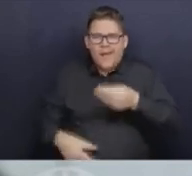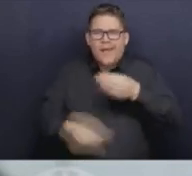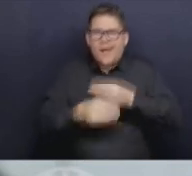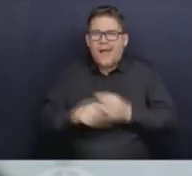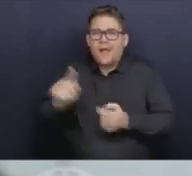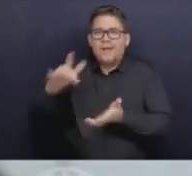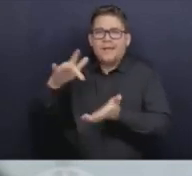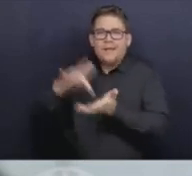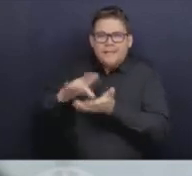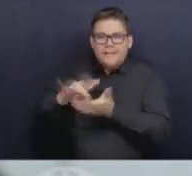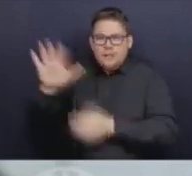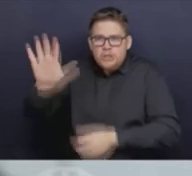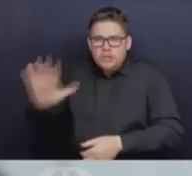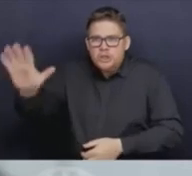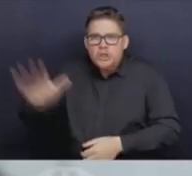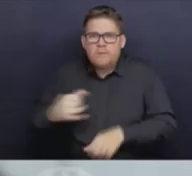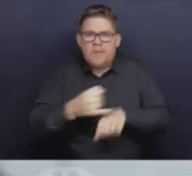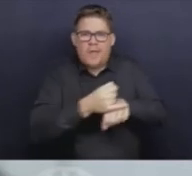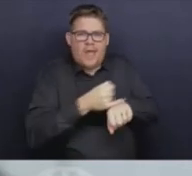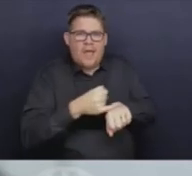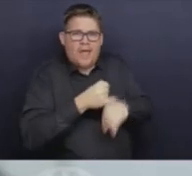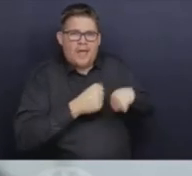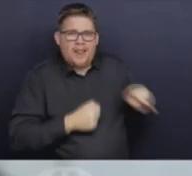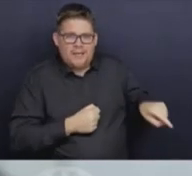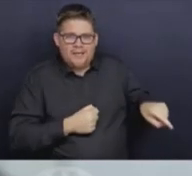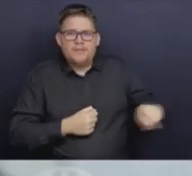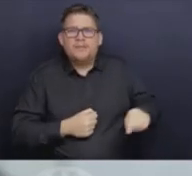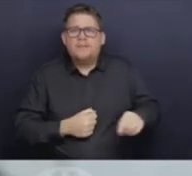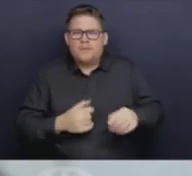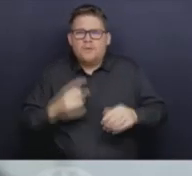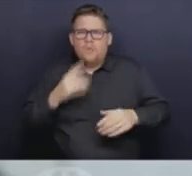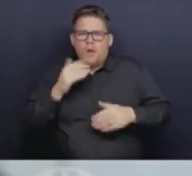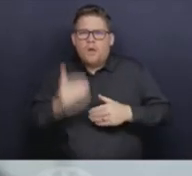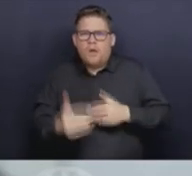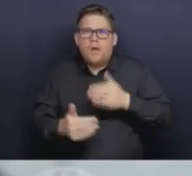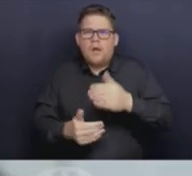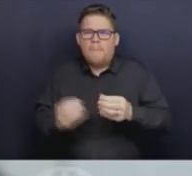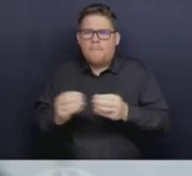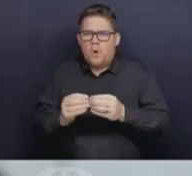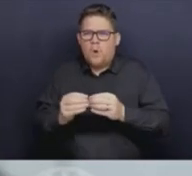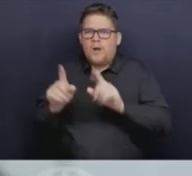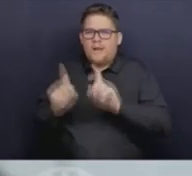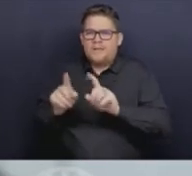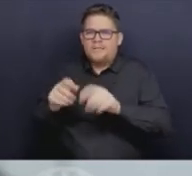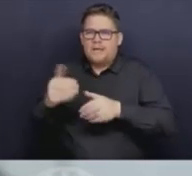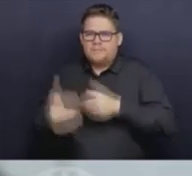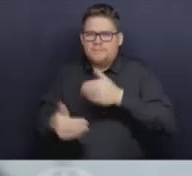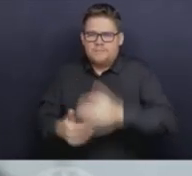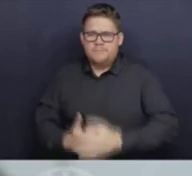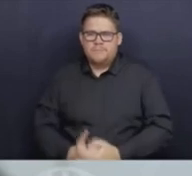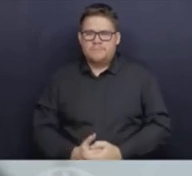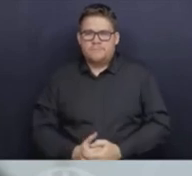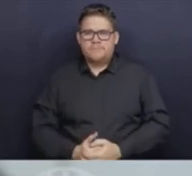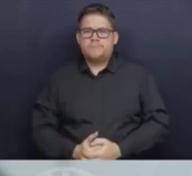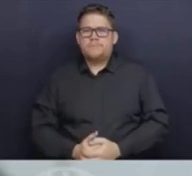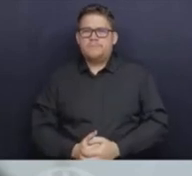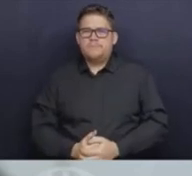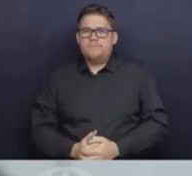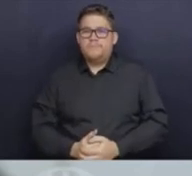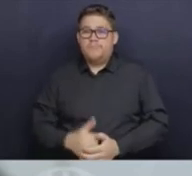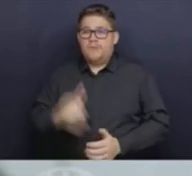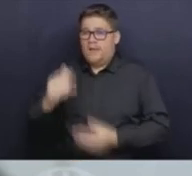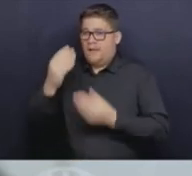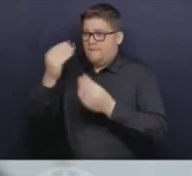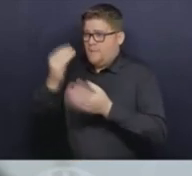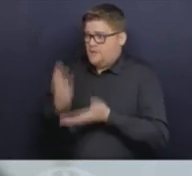the understanding of the nuances of the different systems. And they will be publicly available when they've been stabilized and validated. And I think